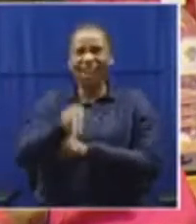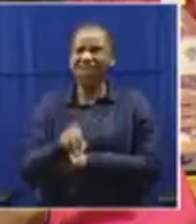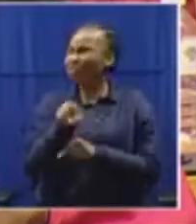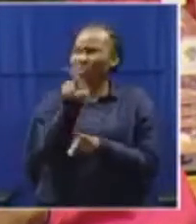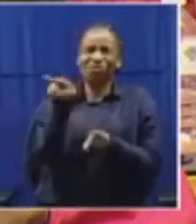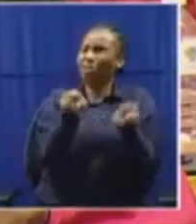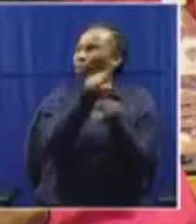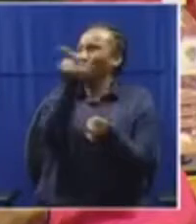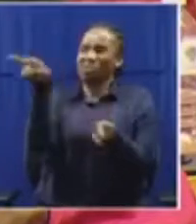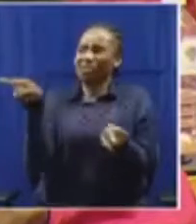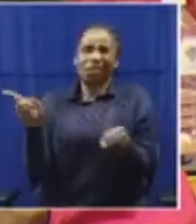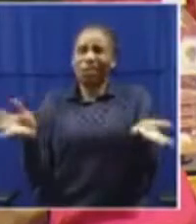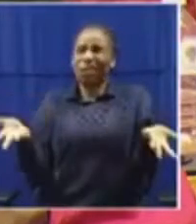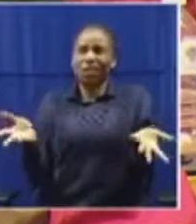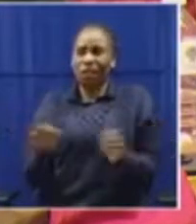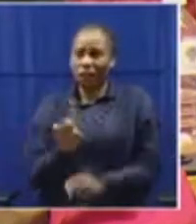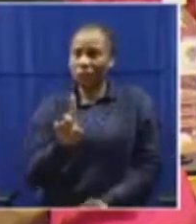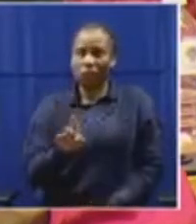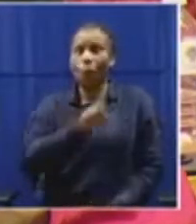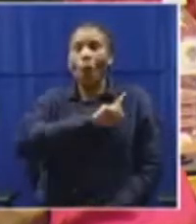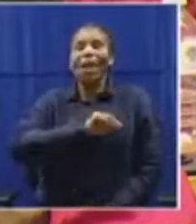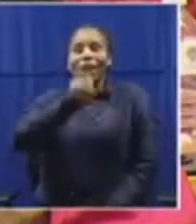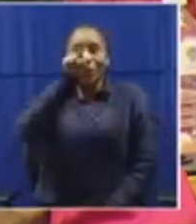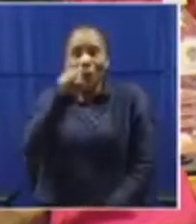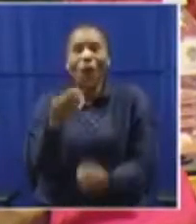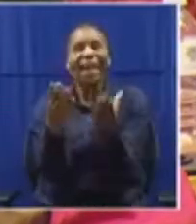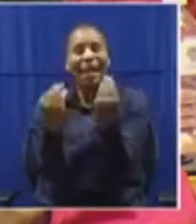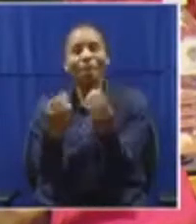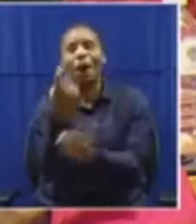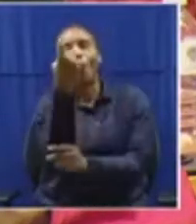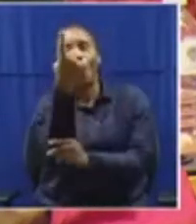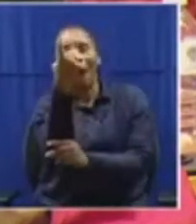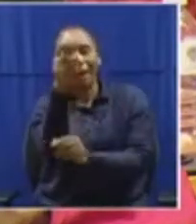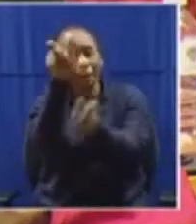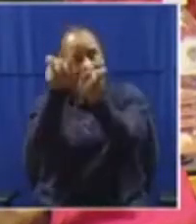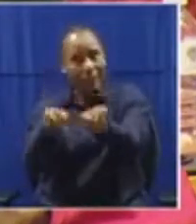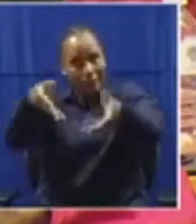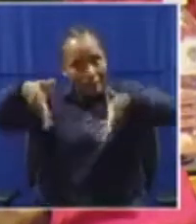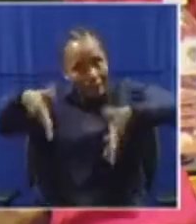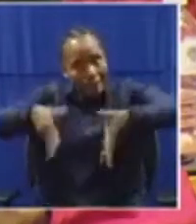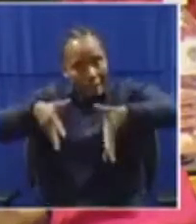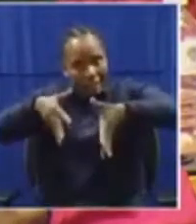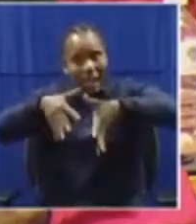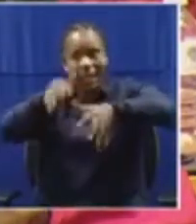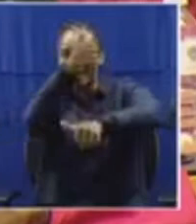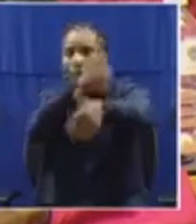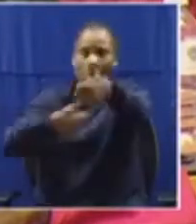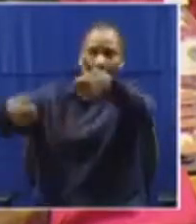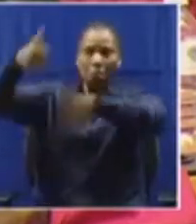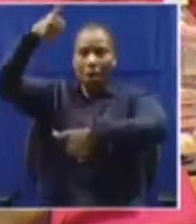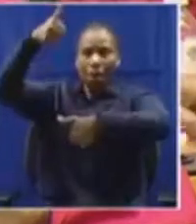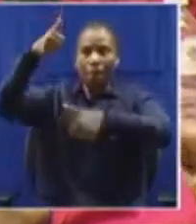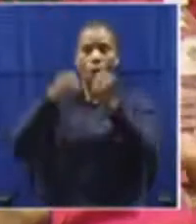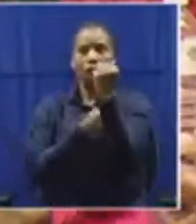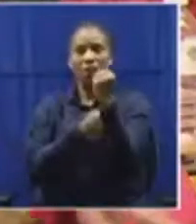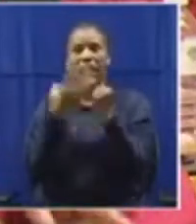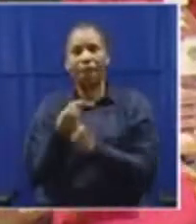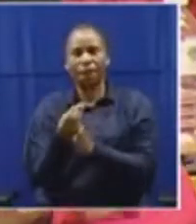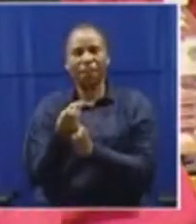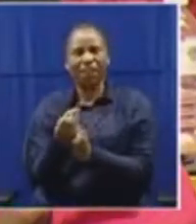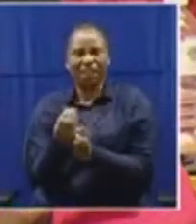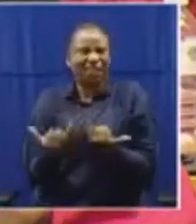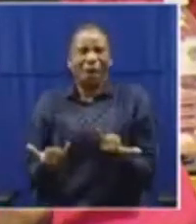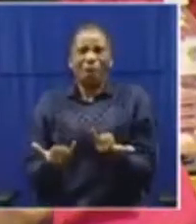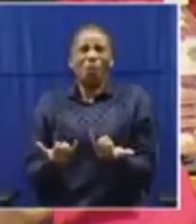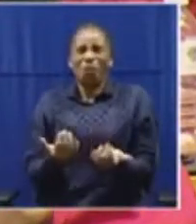nobody's, because you are the number one citizen who occupies the highest office, and therefore, to compare yourself